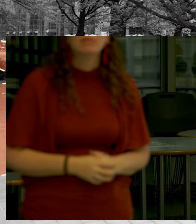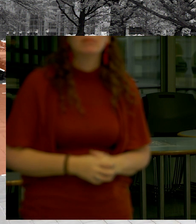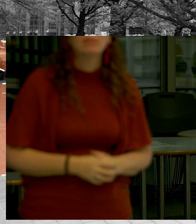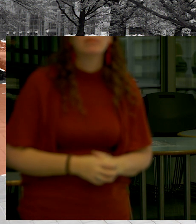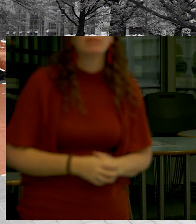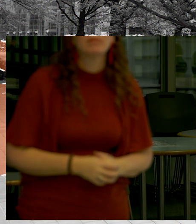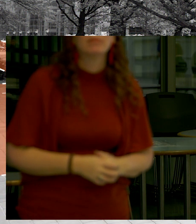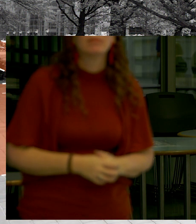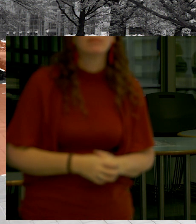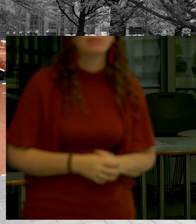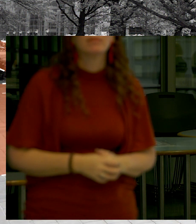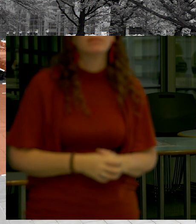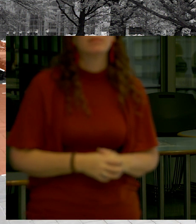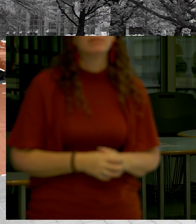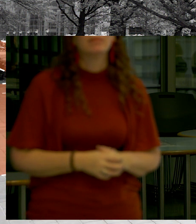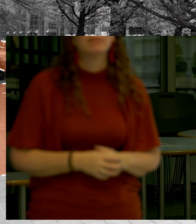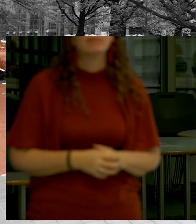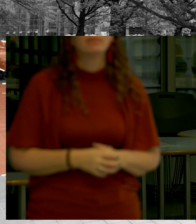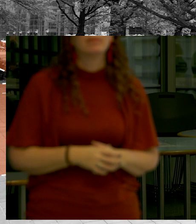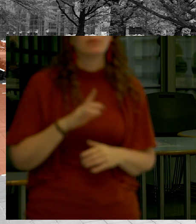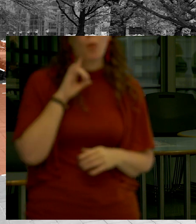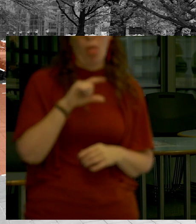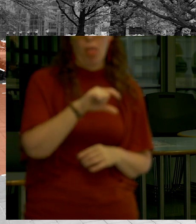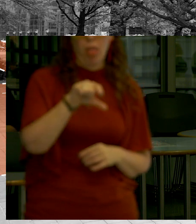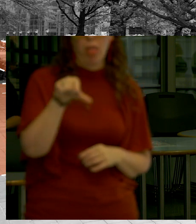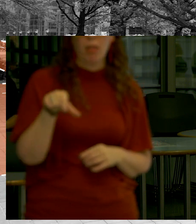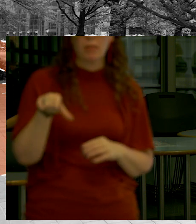so the project elements are going to be going there